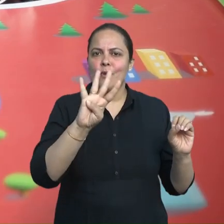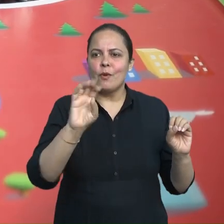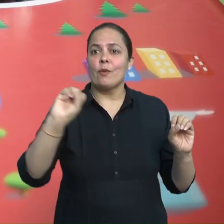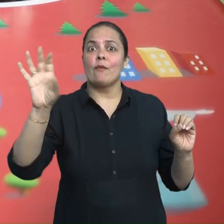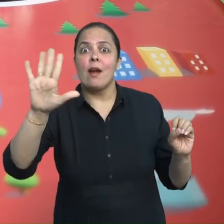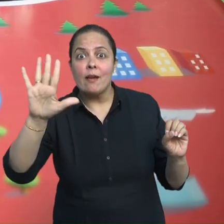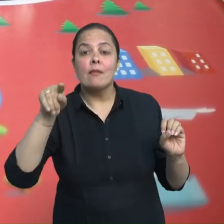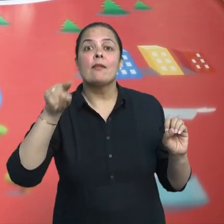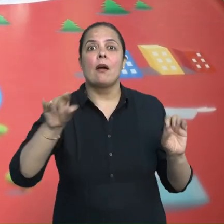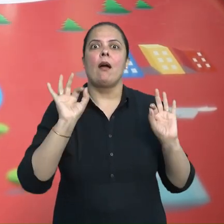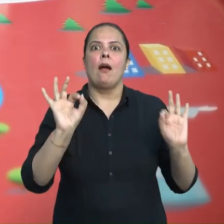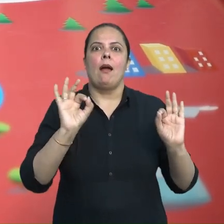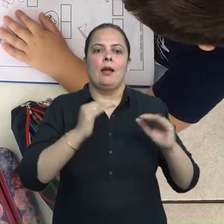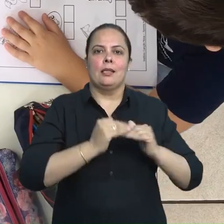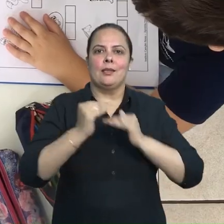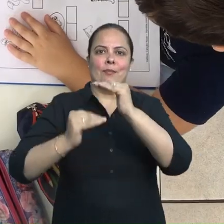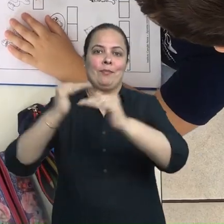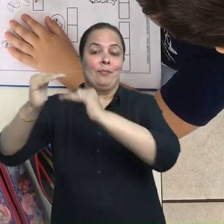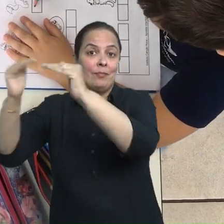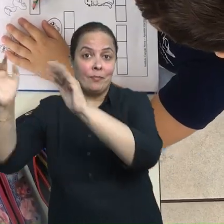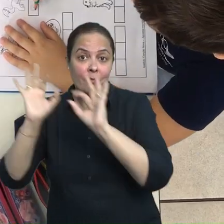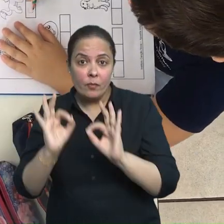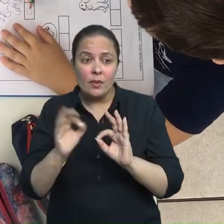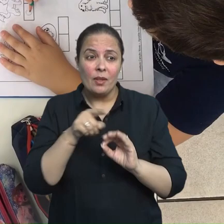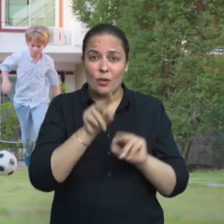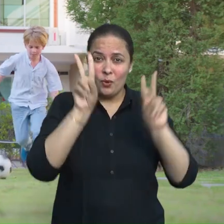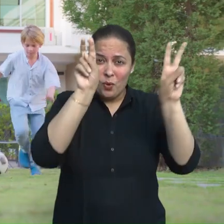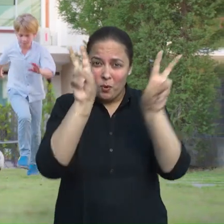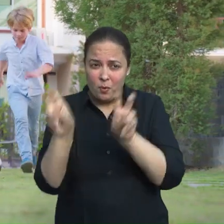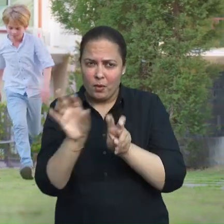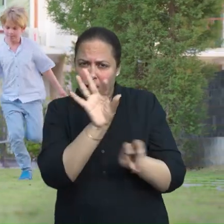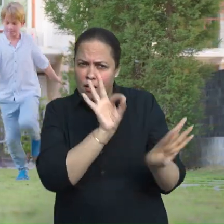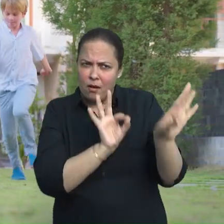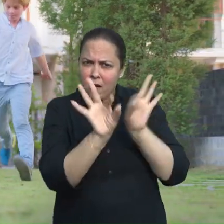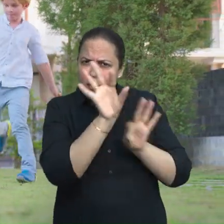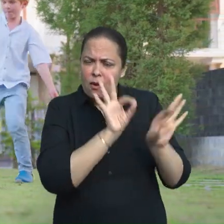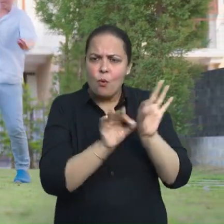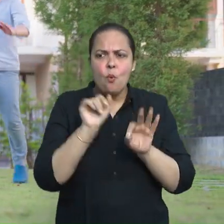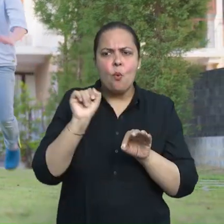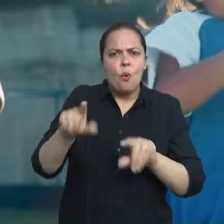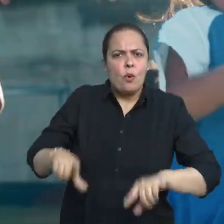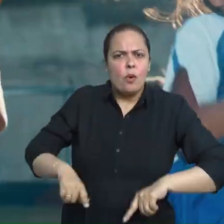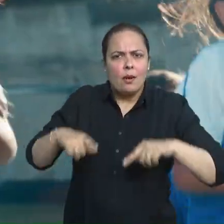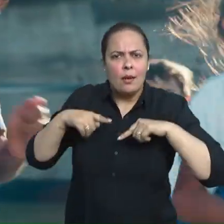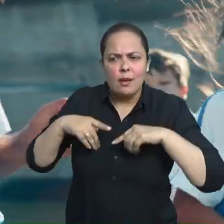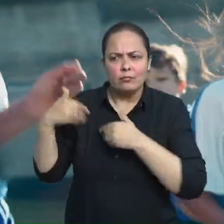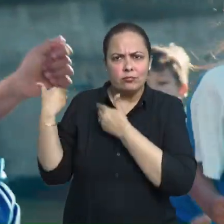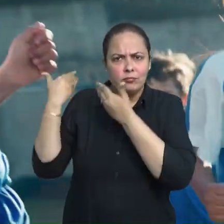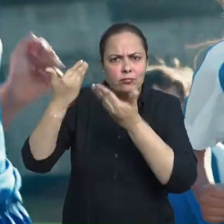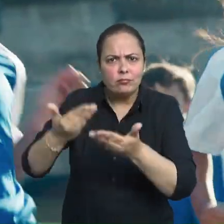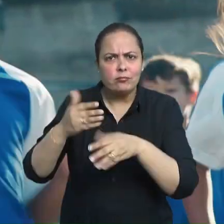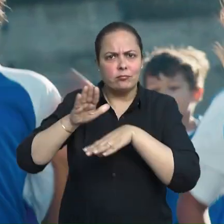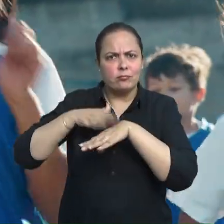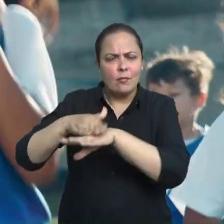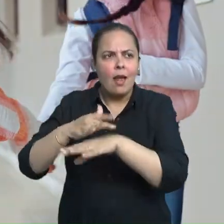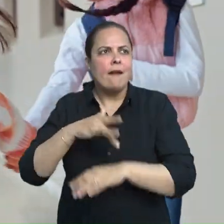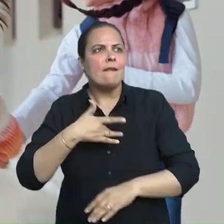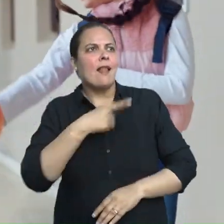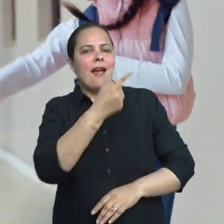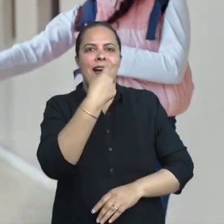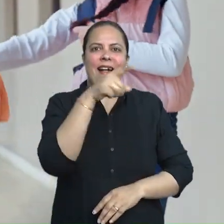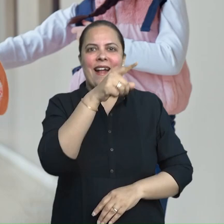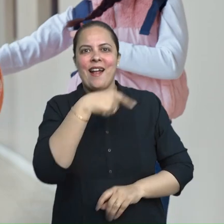The carefully selected content allows children to connect with their own experiences, making it relatable